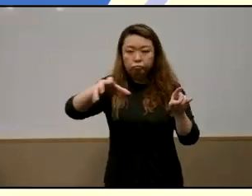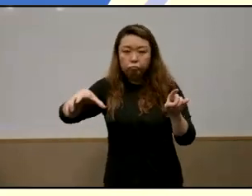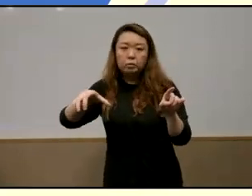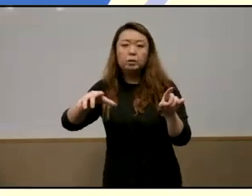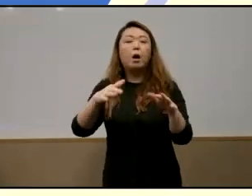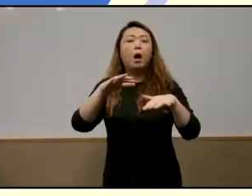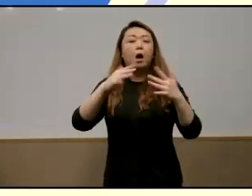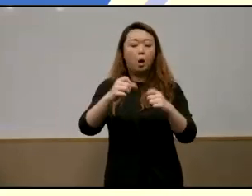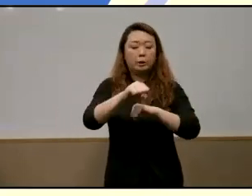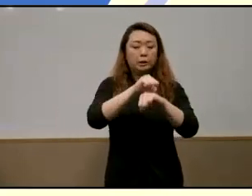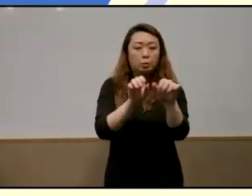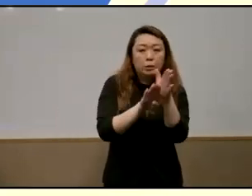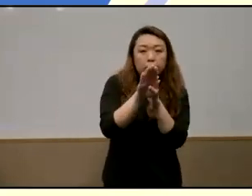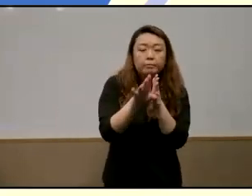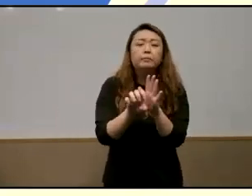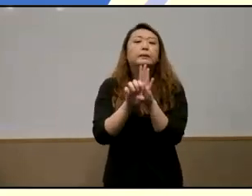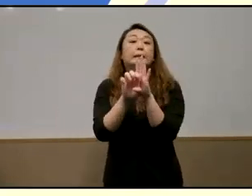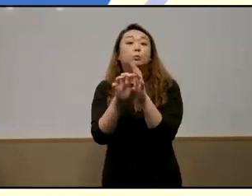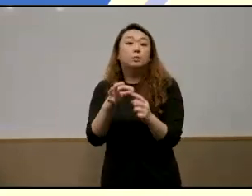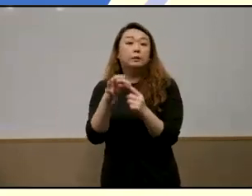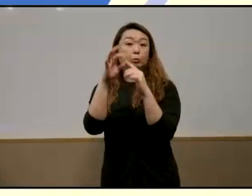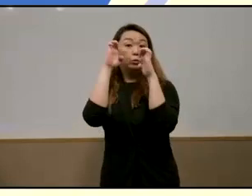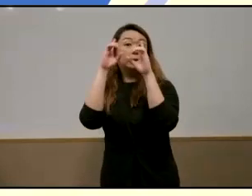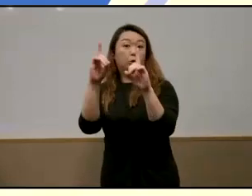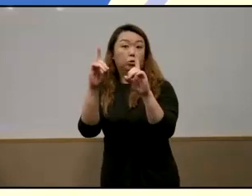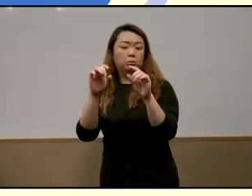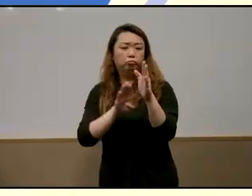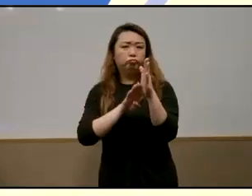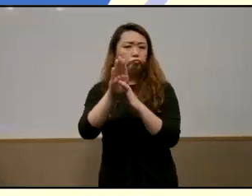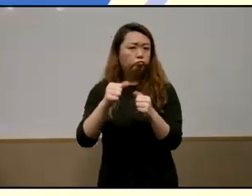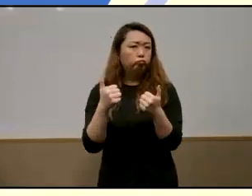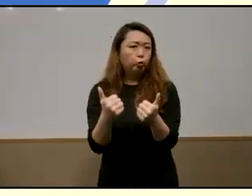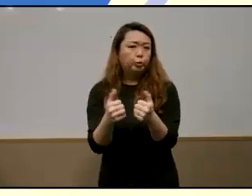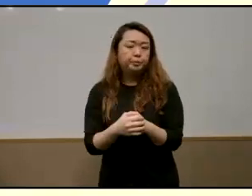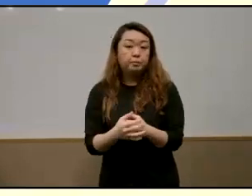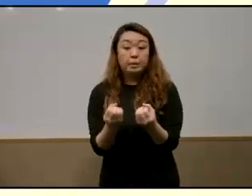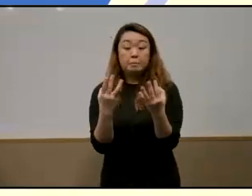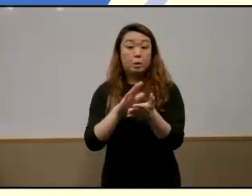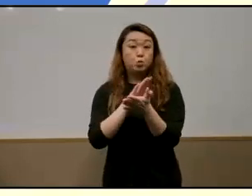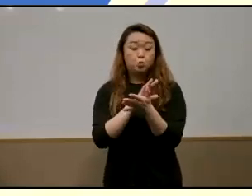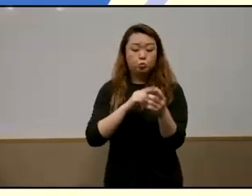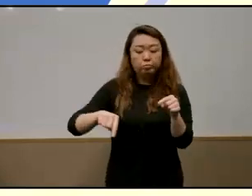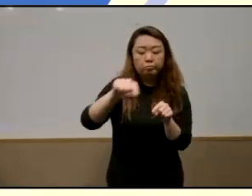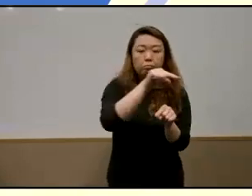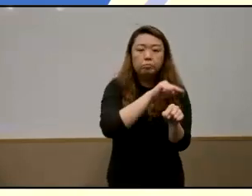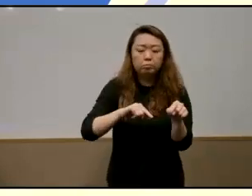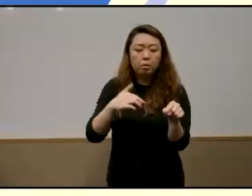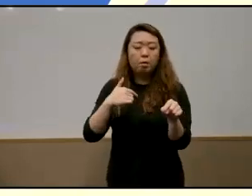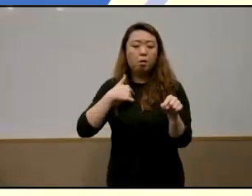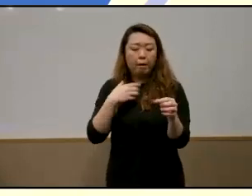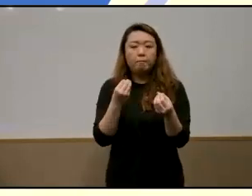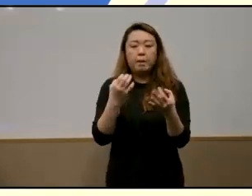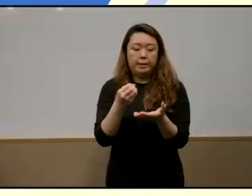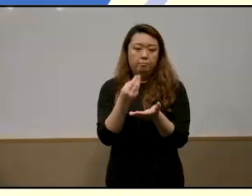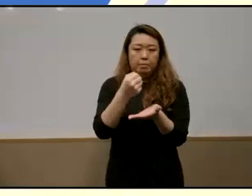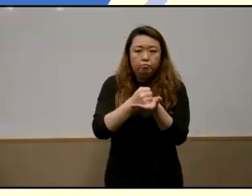development for example and i think especially education so the majority of schools are under the oversight and the financing of